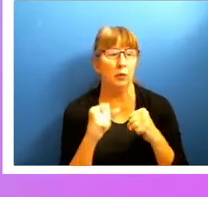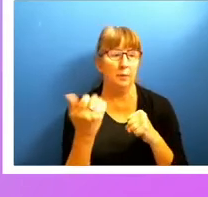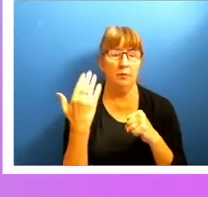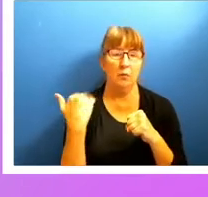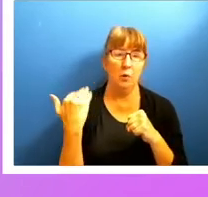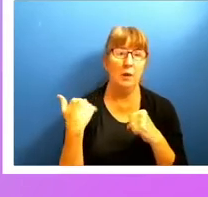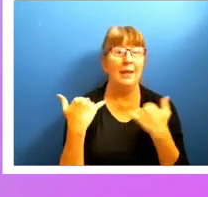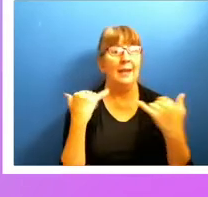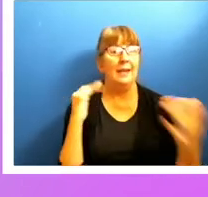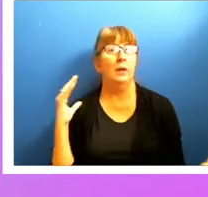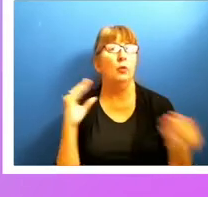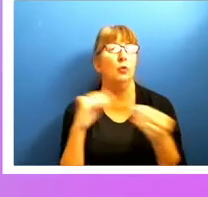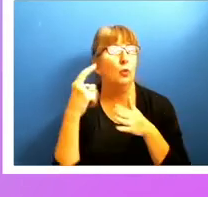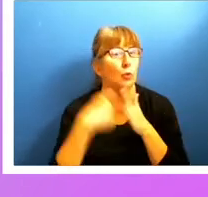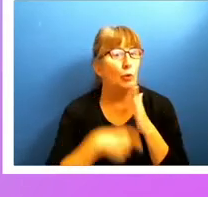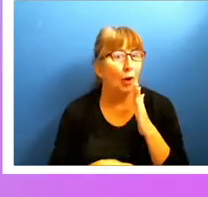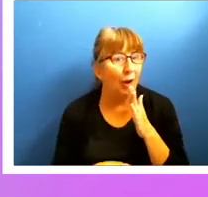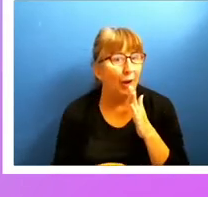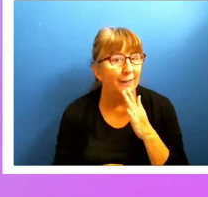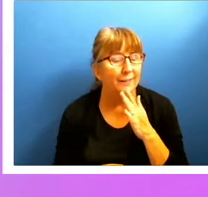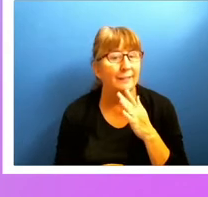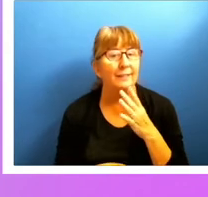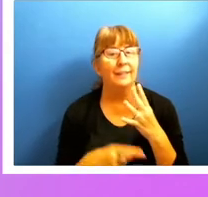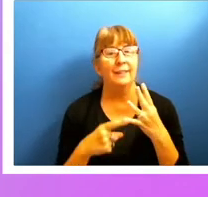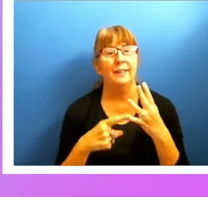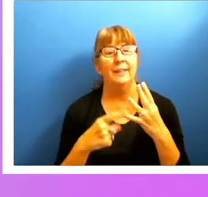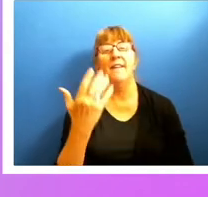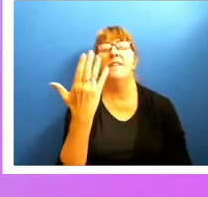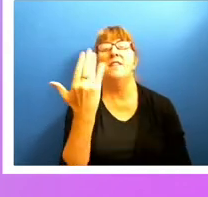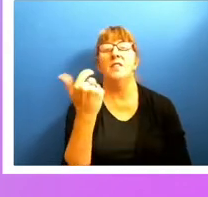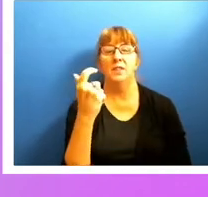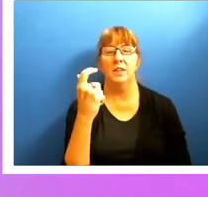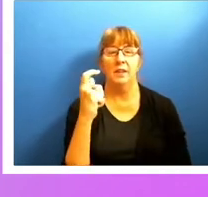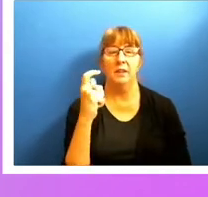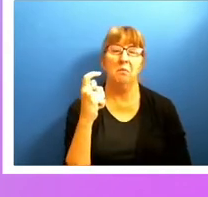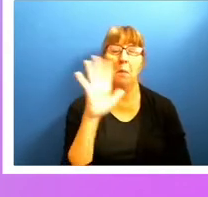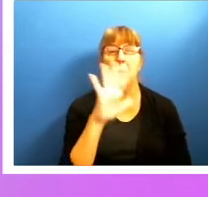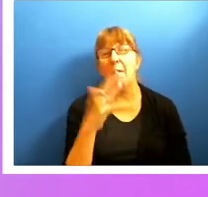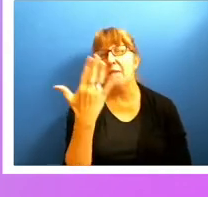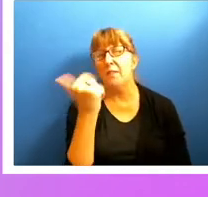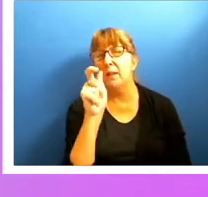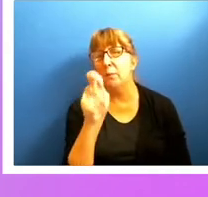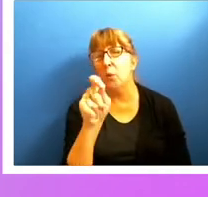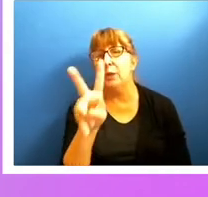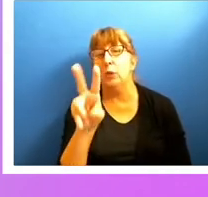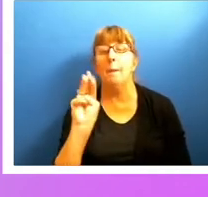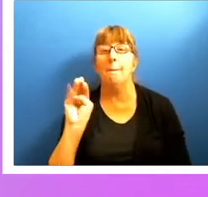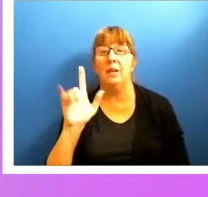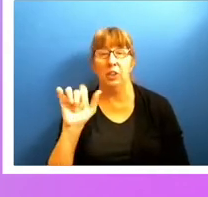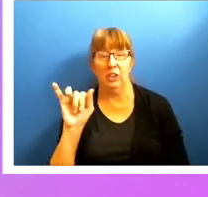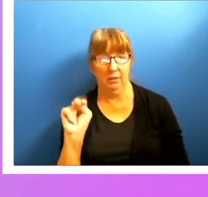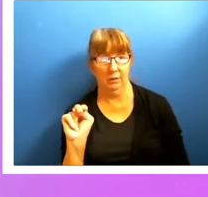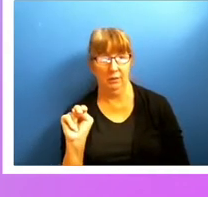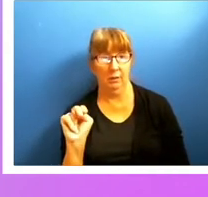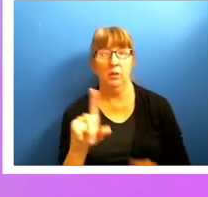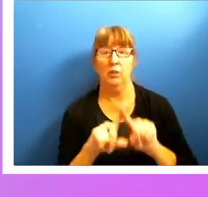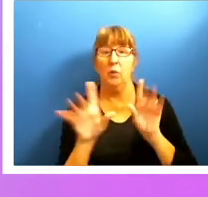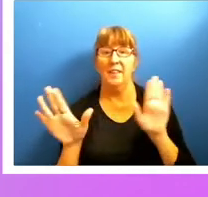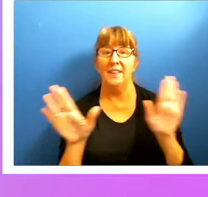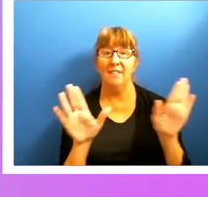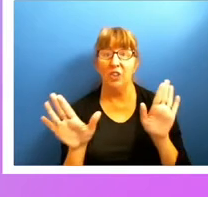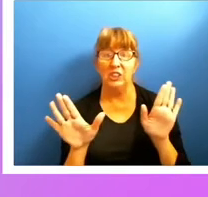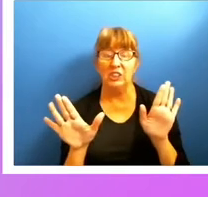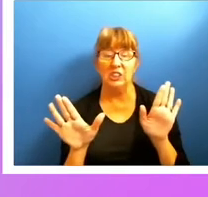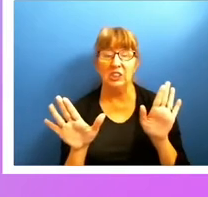now the total cost of those payment processing is going to cost me 15 point, about 15.2 million. So the difference there comes out